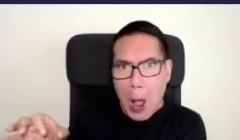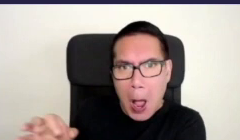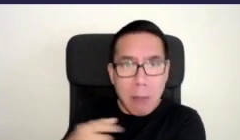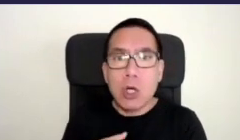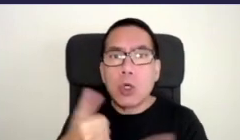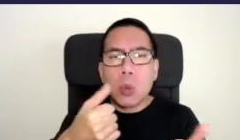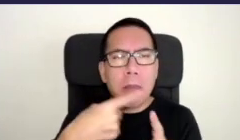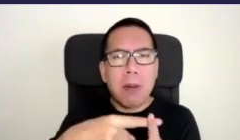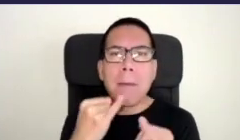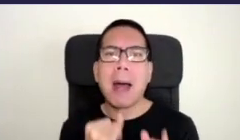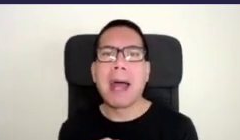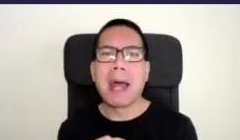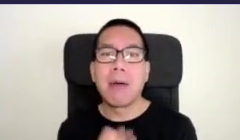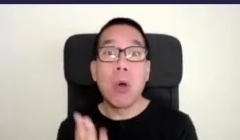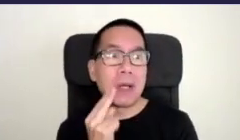them you can't unsee them